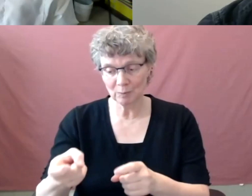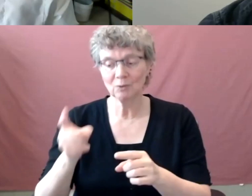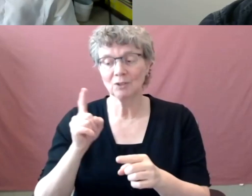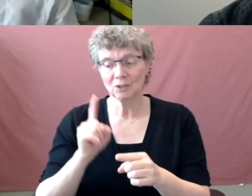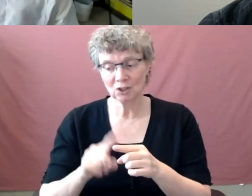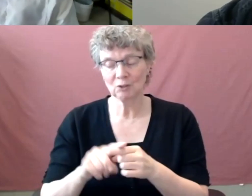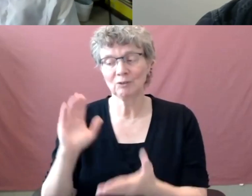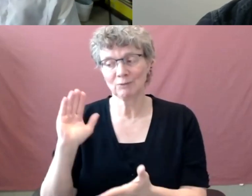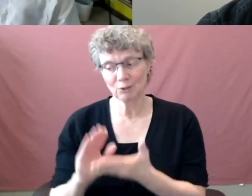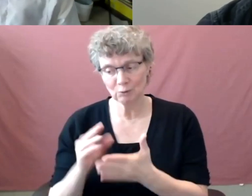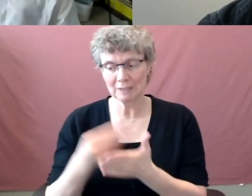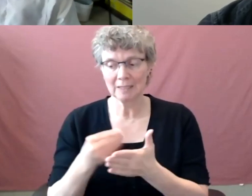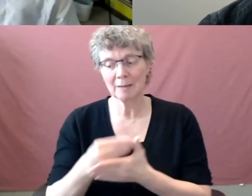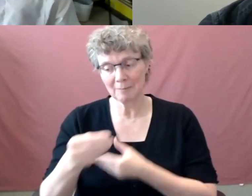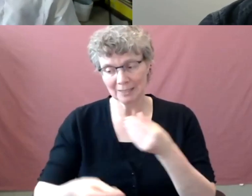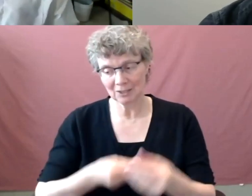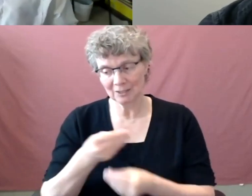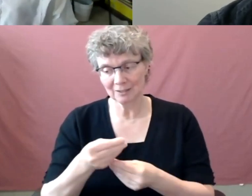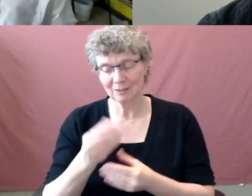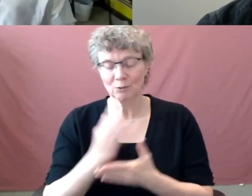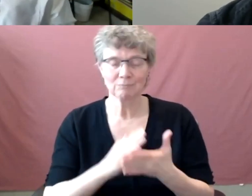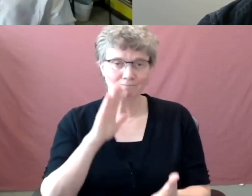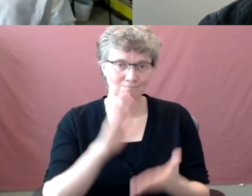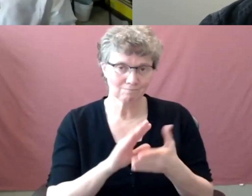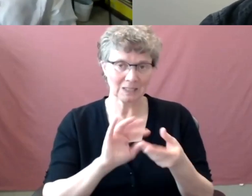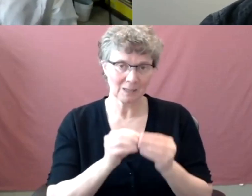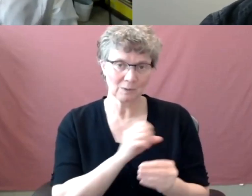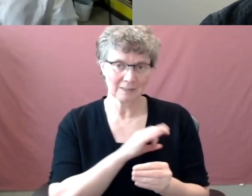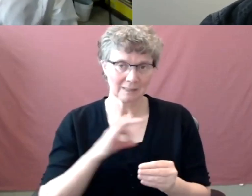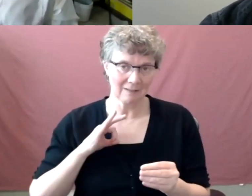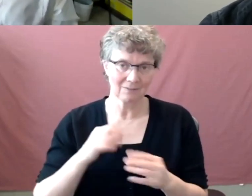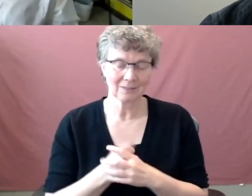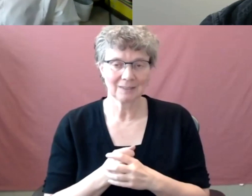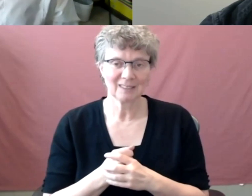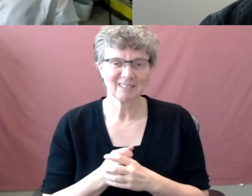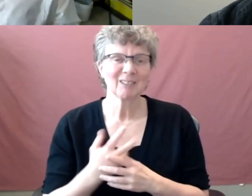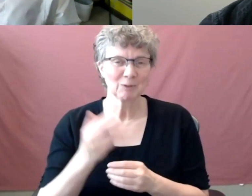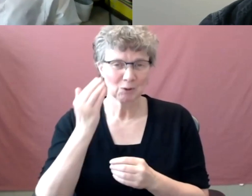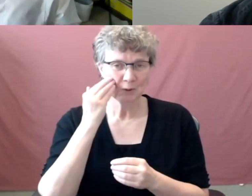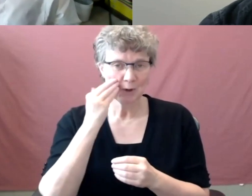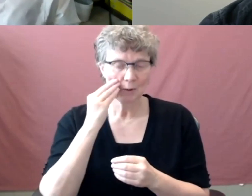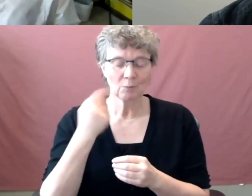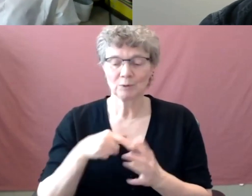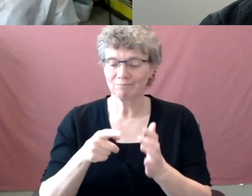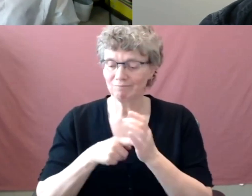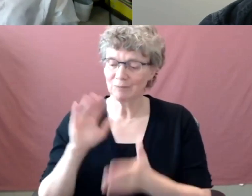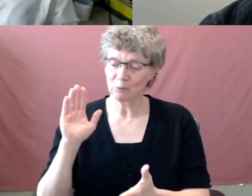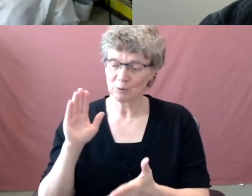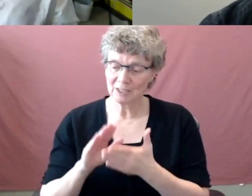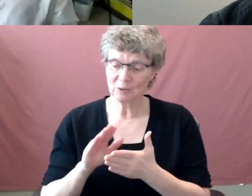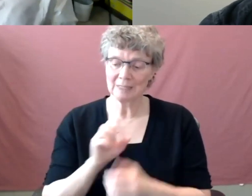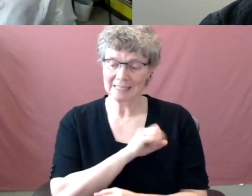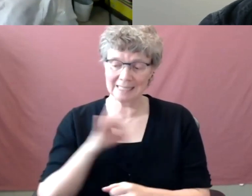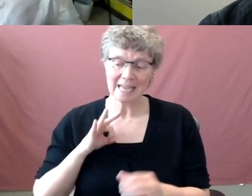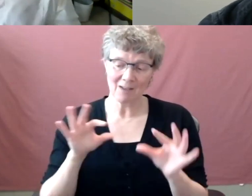the end of this fiscal year. Uh, everybody would know we have to have reduced our, our, uh, labor costs by, uh, an additional $30